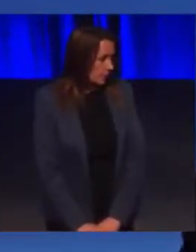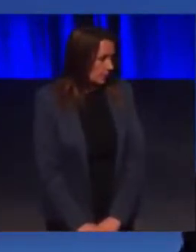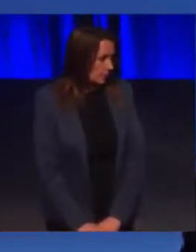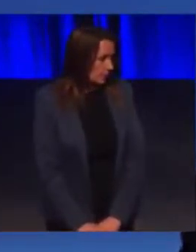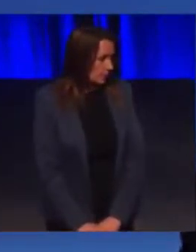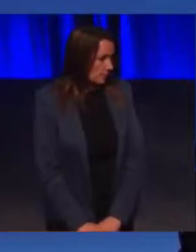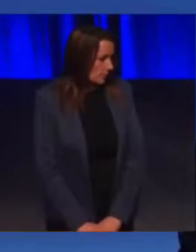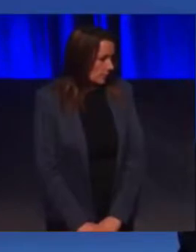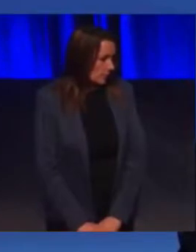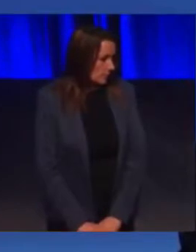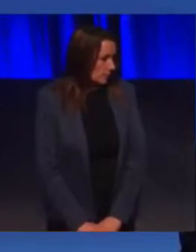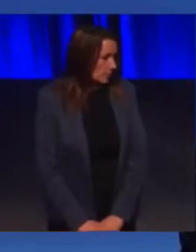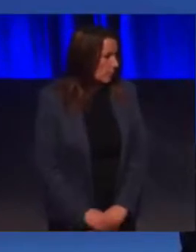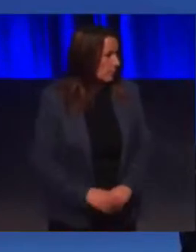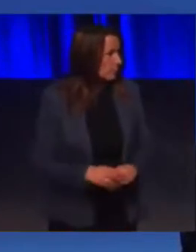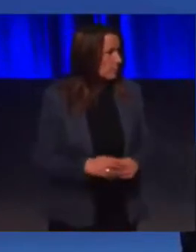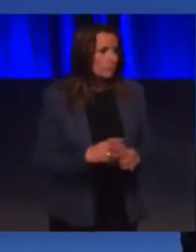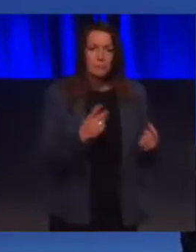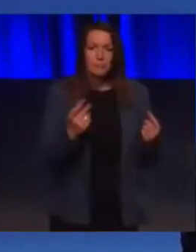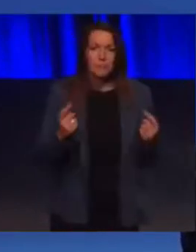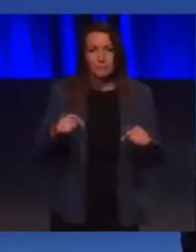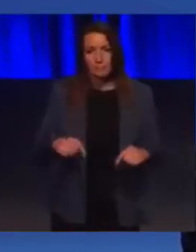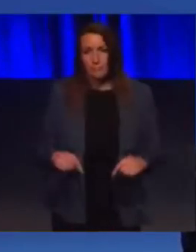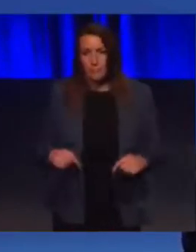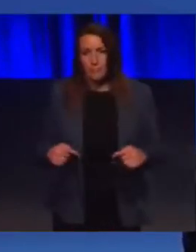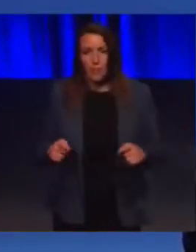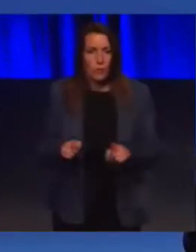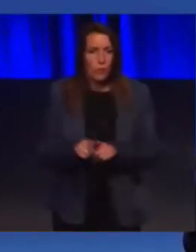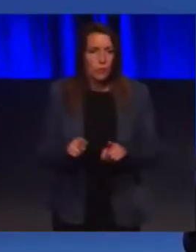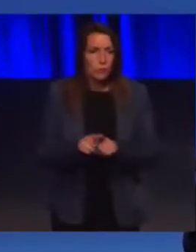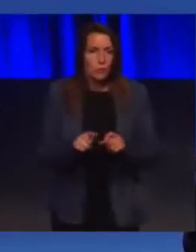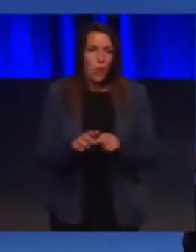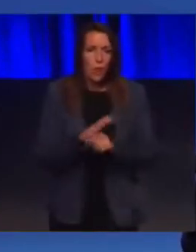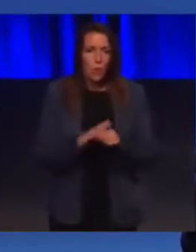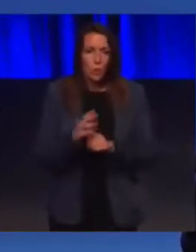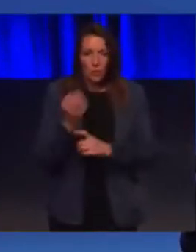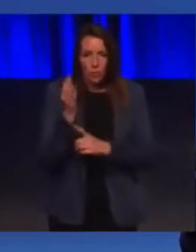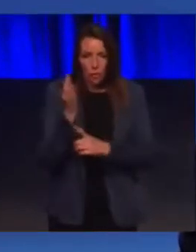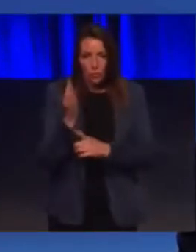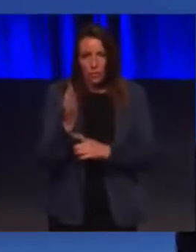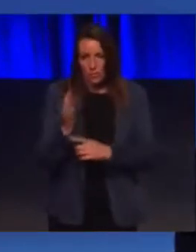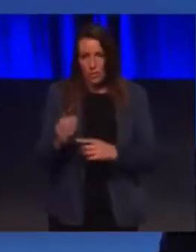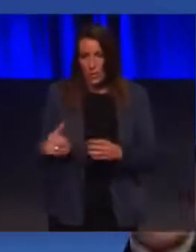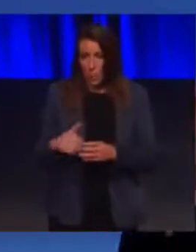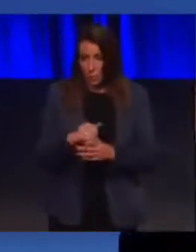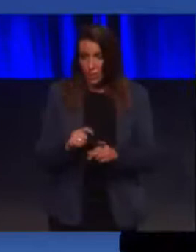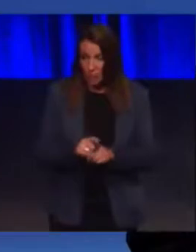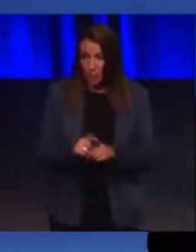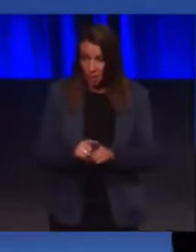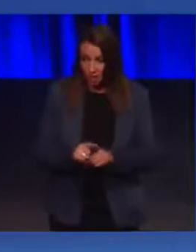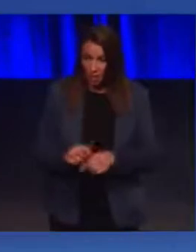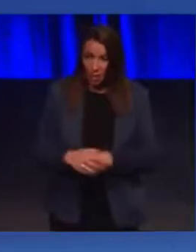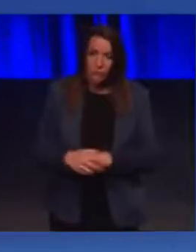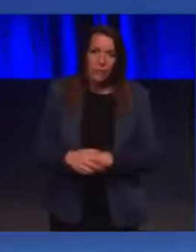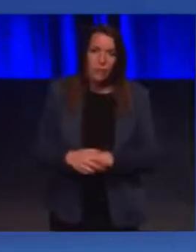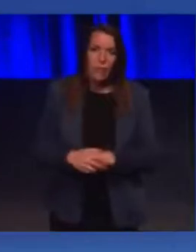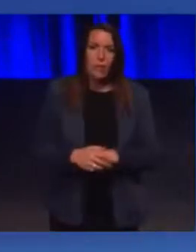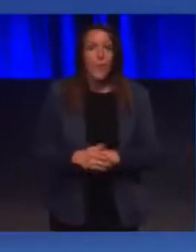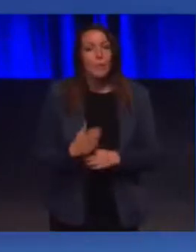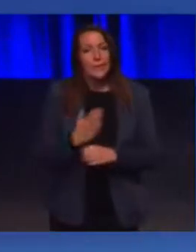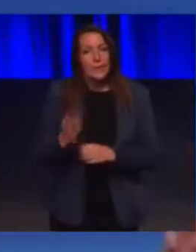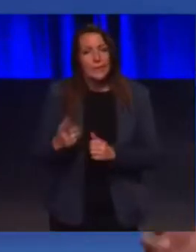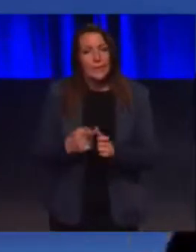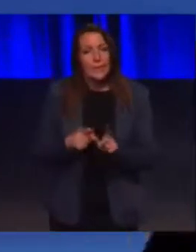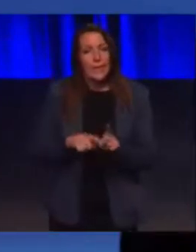Obviously in all of us, we also have local authorities to play a role. I'd like to pay tribute to East Ayrshire Council,